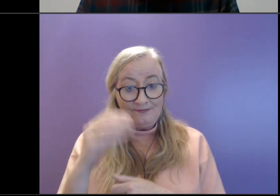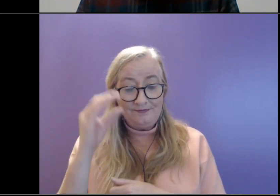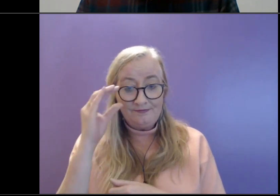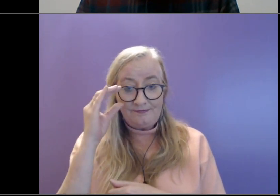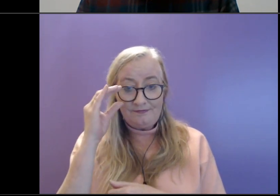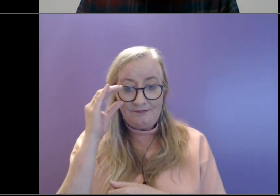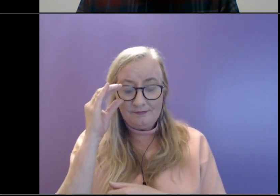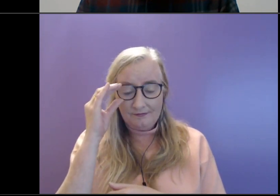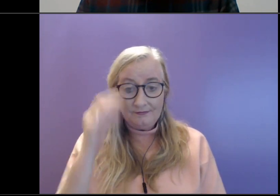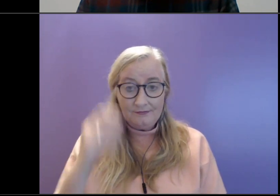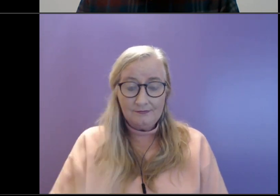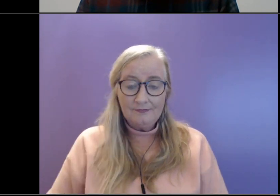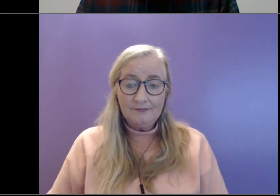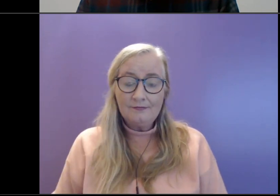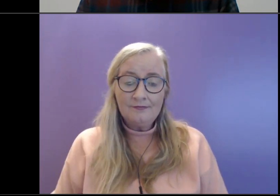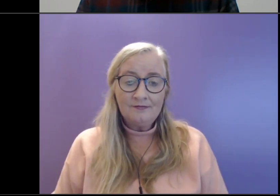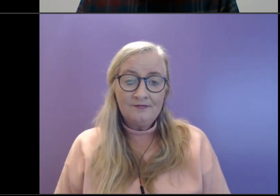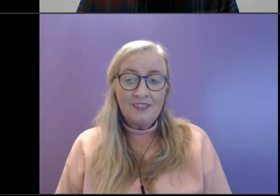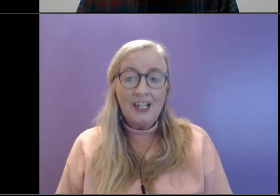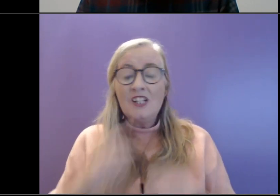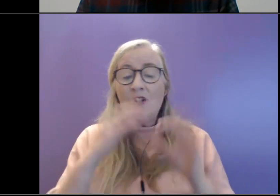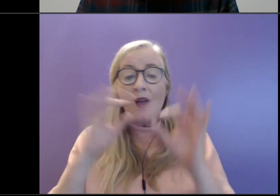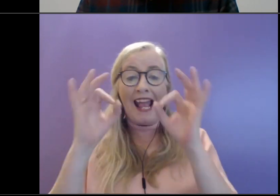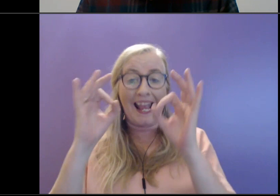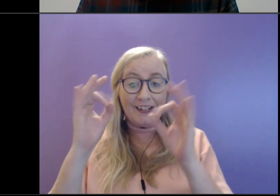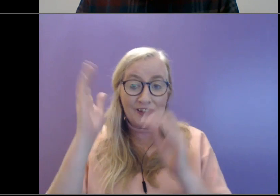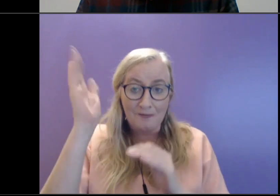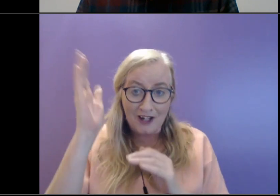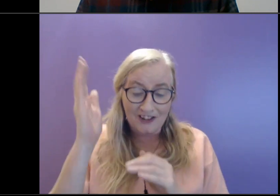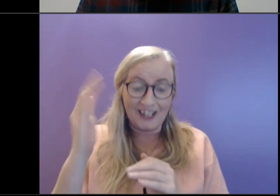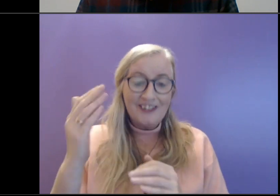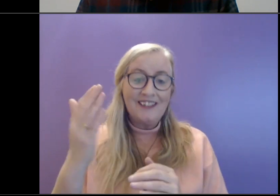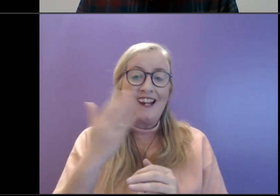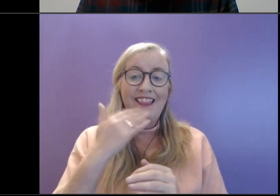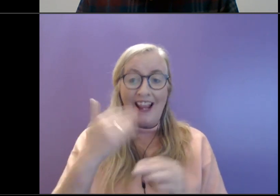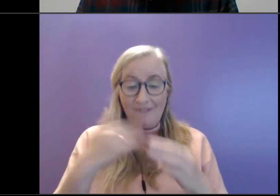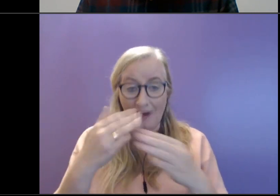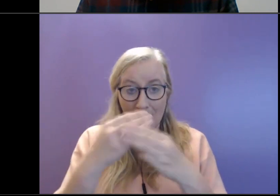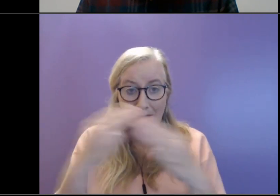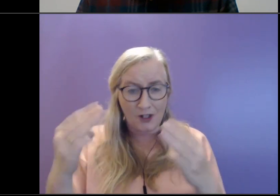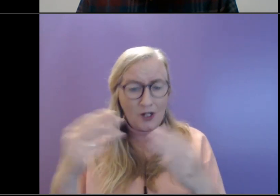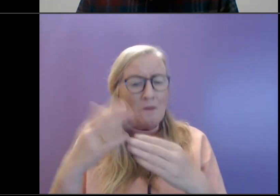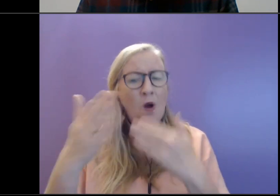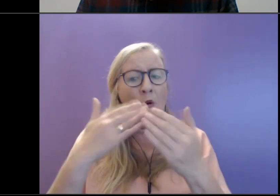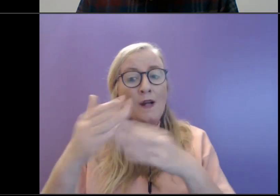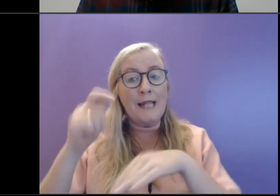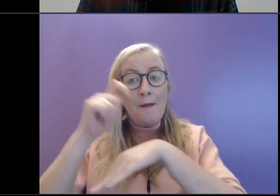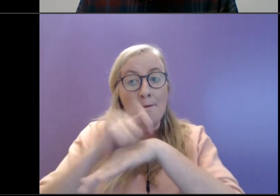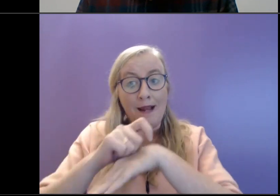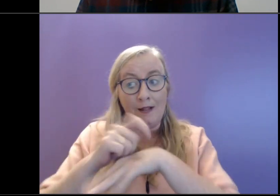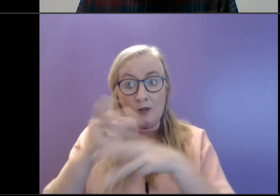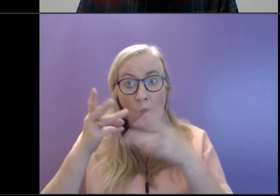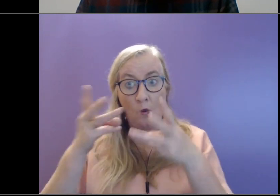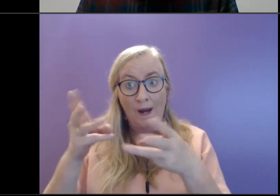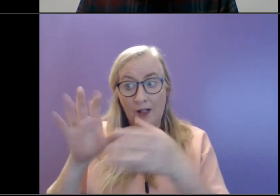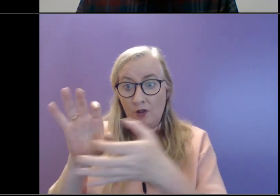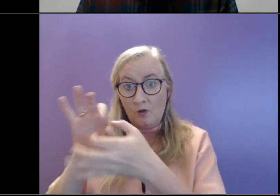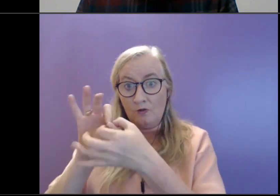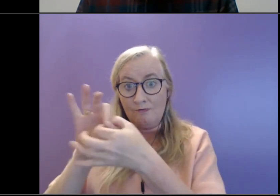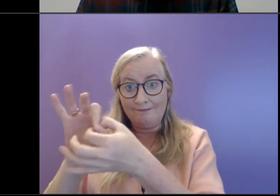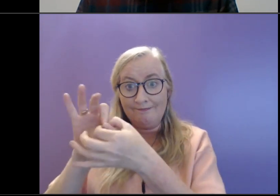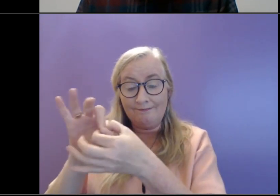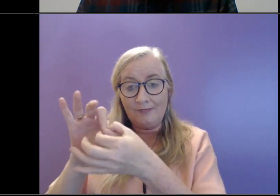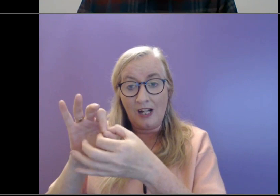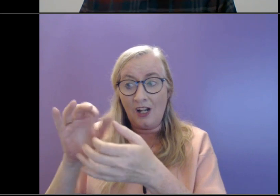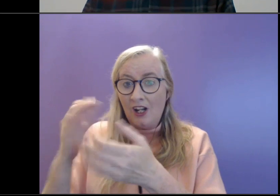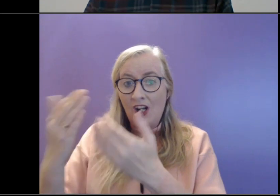So, excellent tools and presentation. Thank you very much. What is the best way to connect with the teenager through COVID if you are living